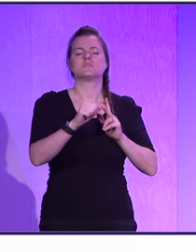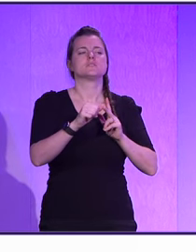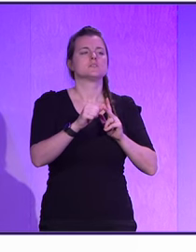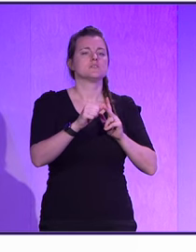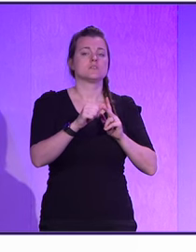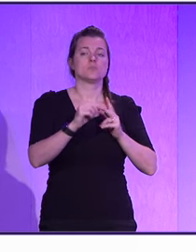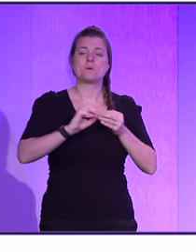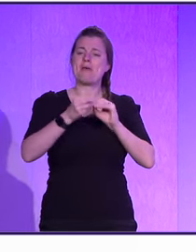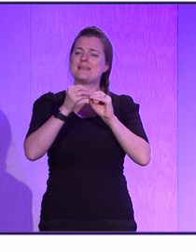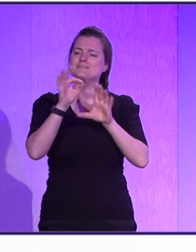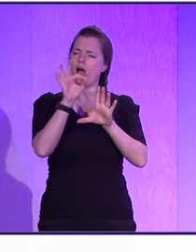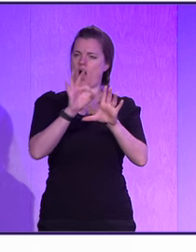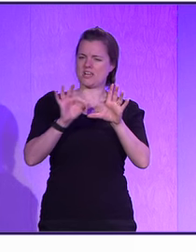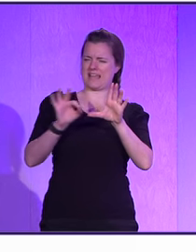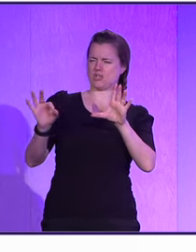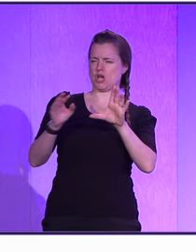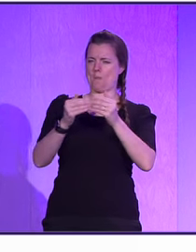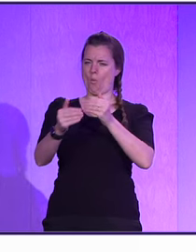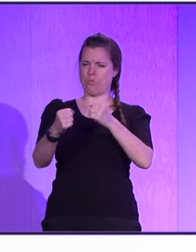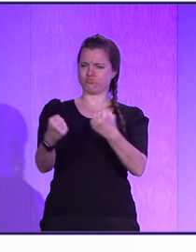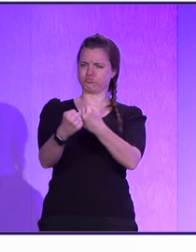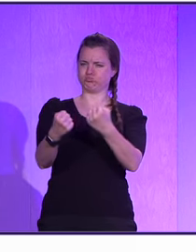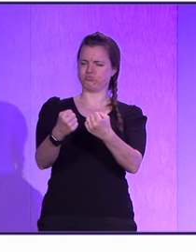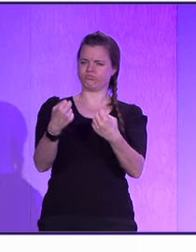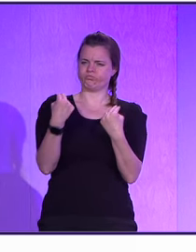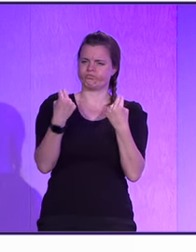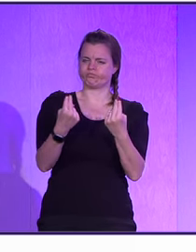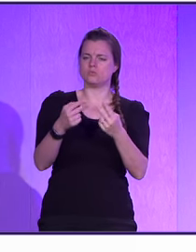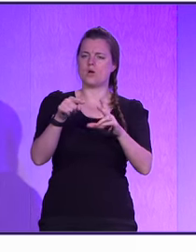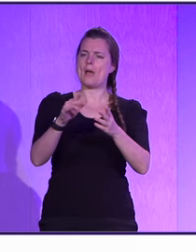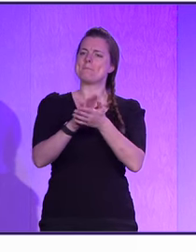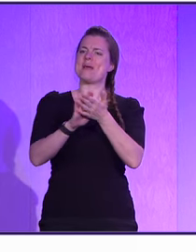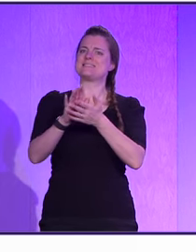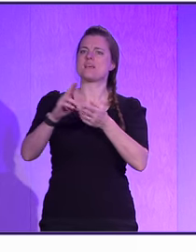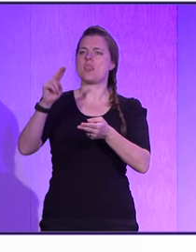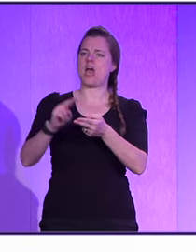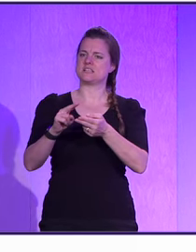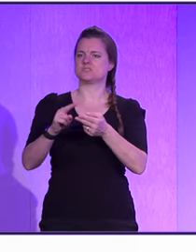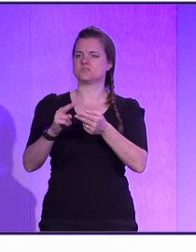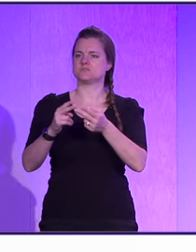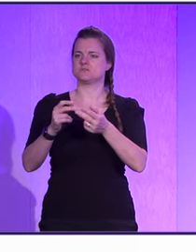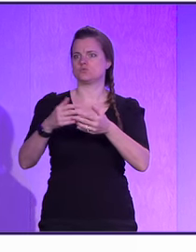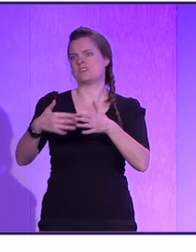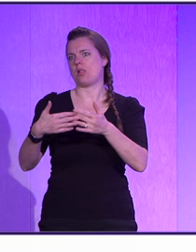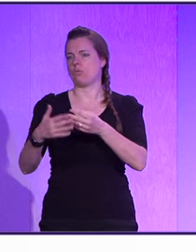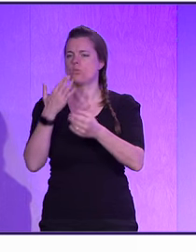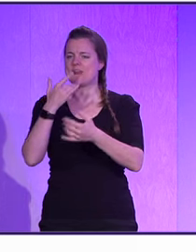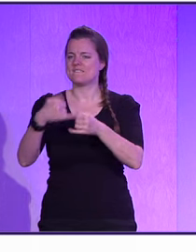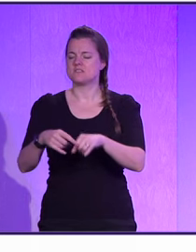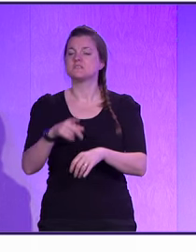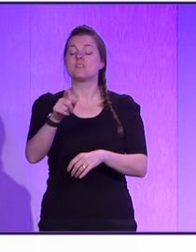we made the architecture more resilient. So, we had to deal with less results when it failed.